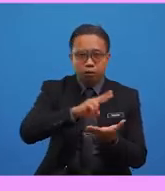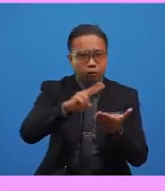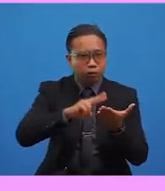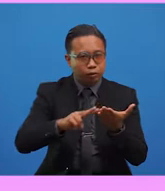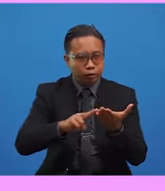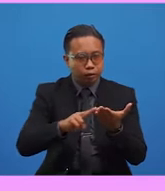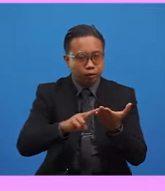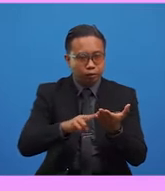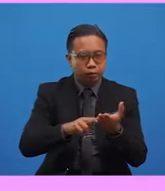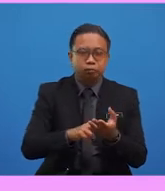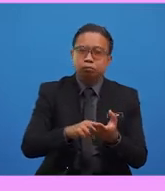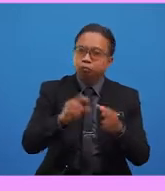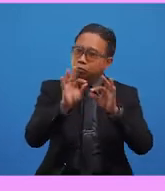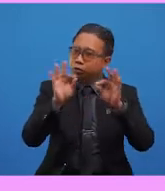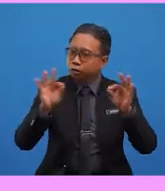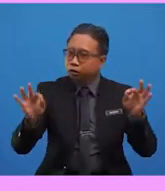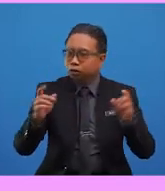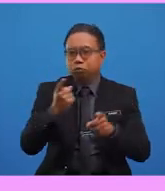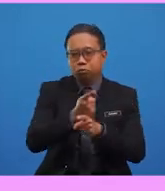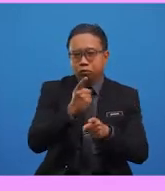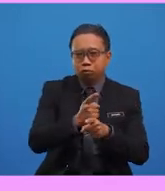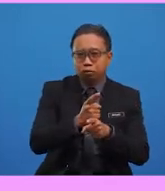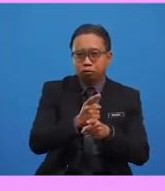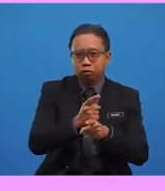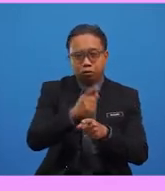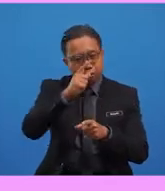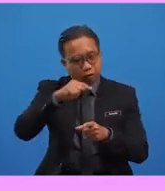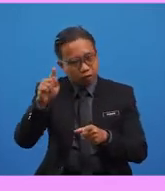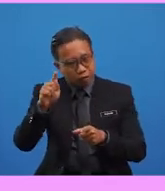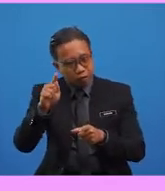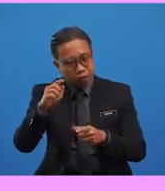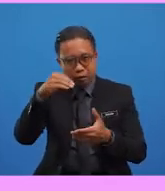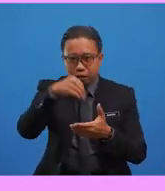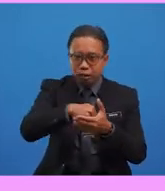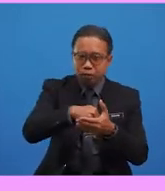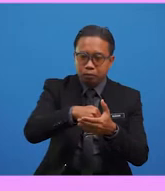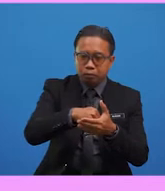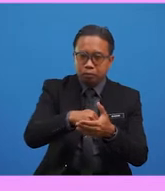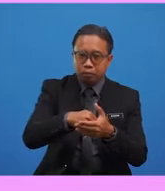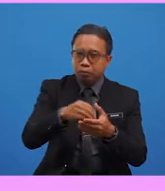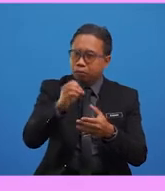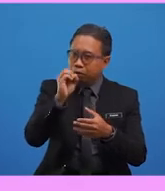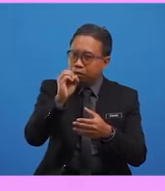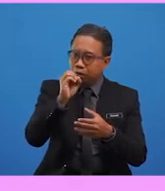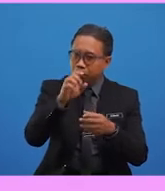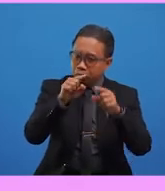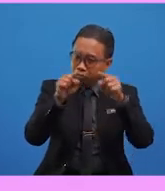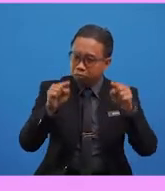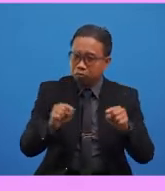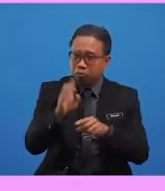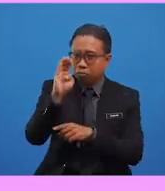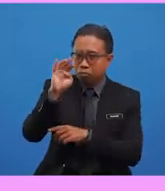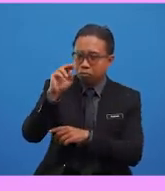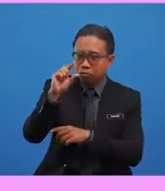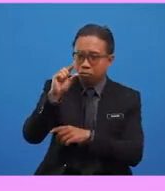sentences carefully and tick the correct answer in your bingo box. The first person to draw the